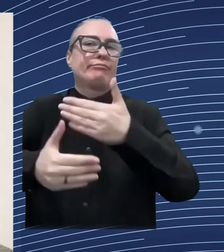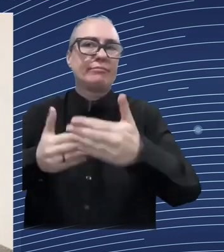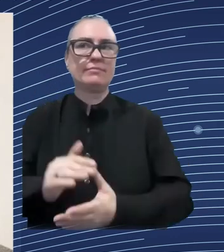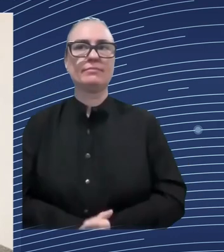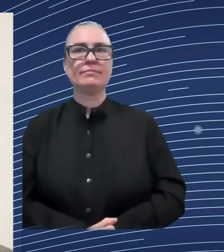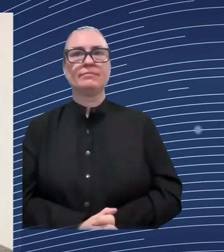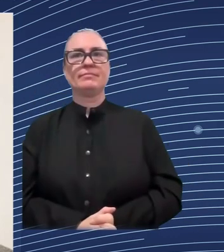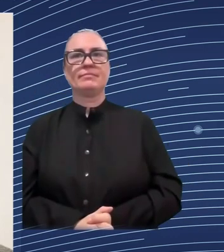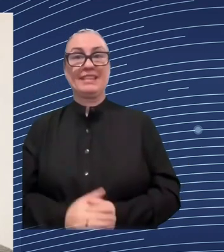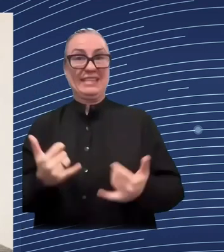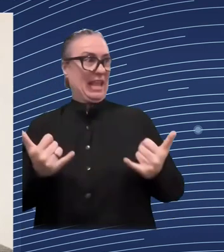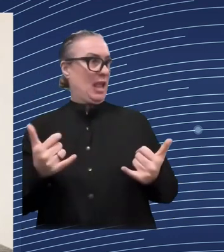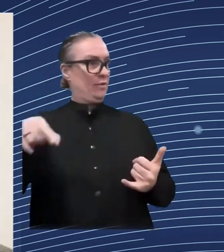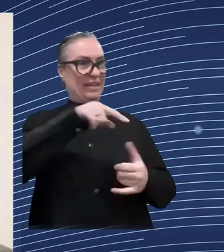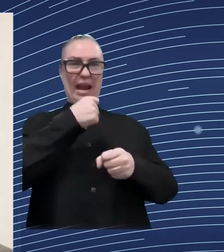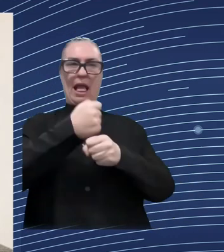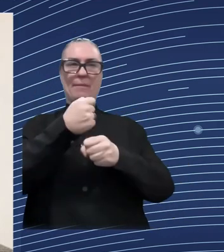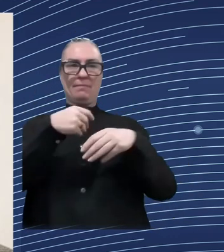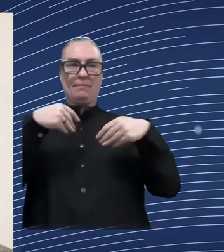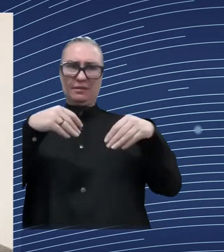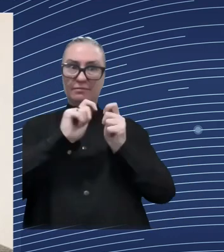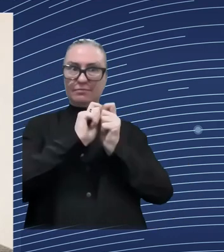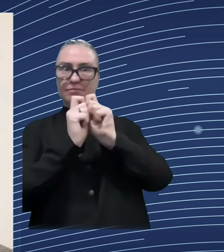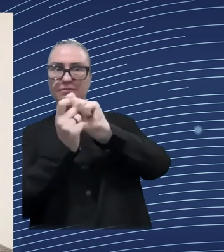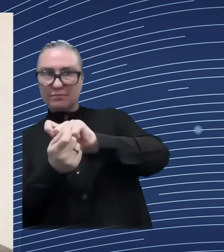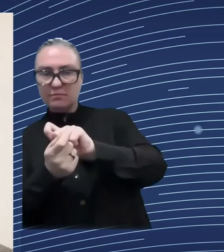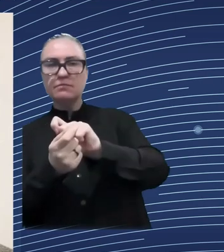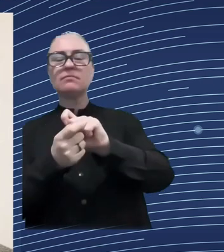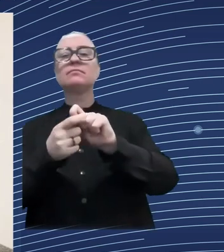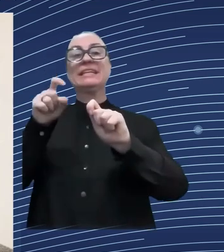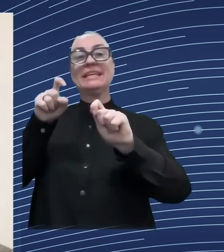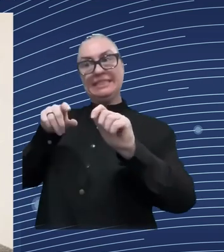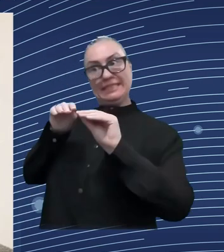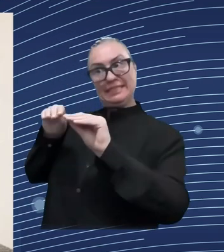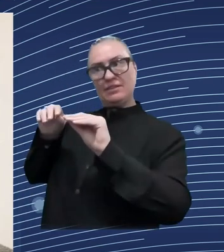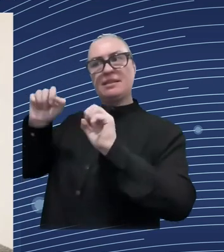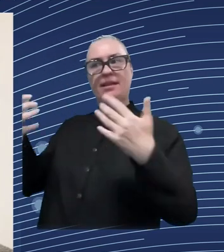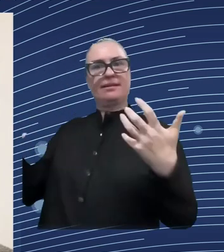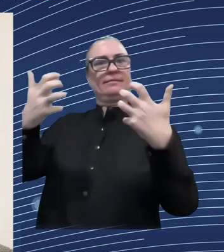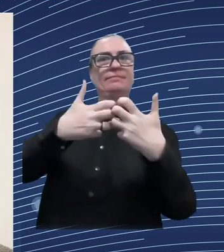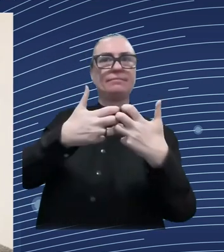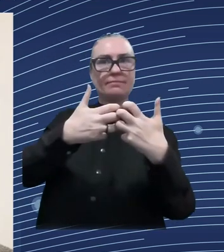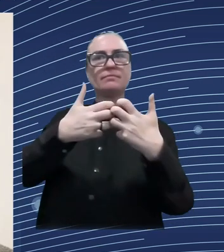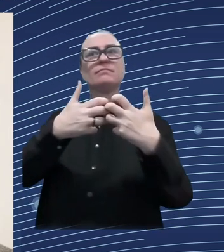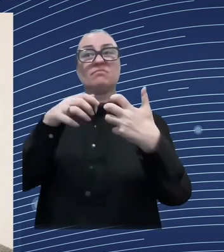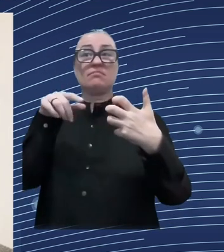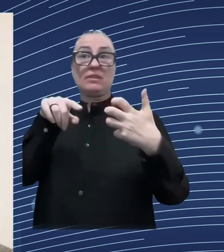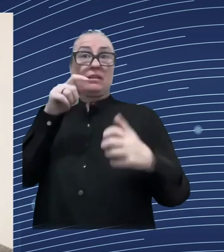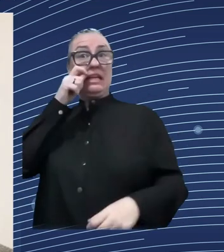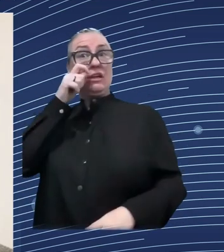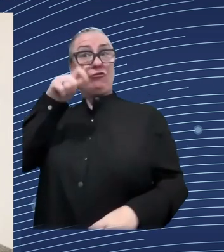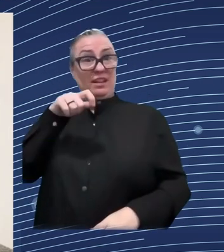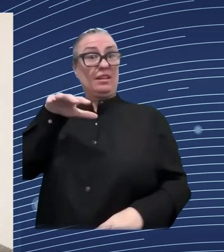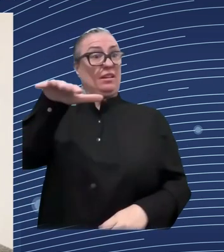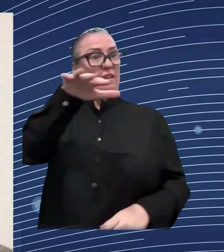worked with um with smes through the work we do with local local banks we um uh provide advisory services for